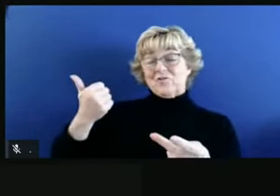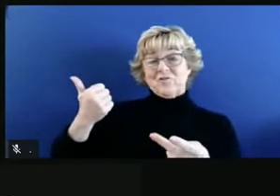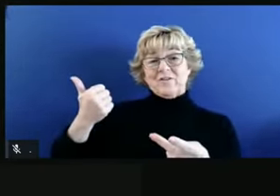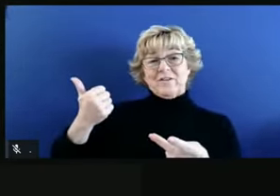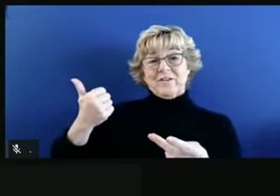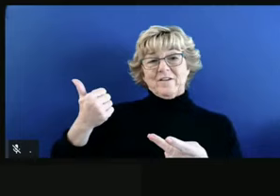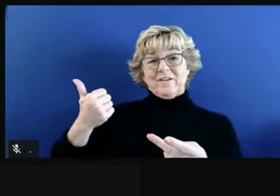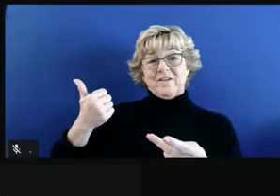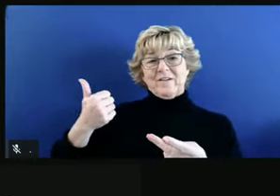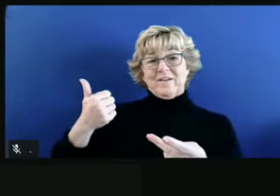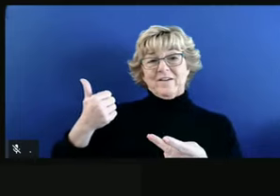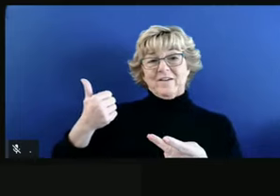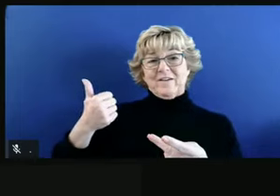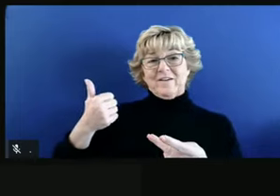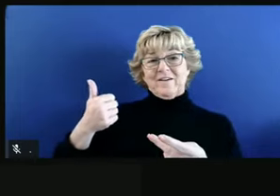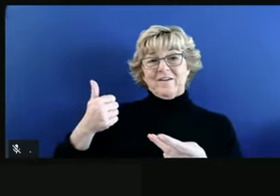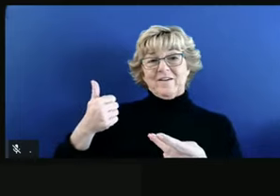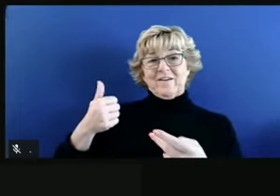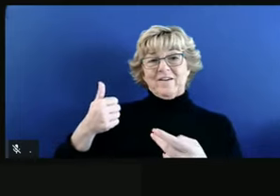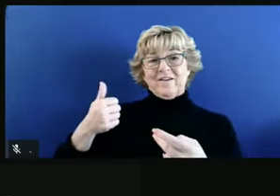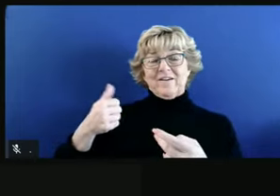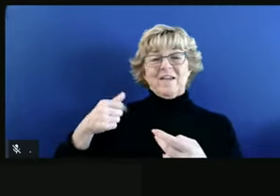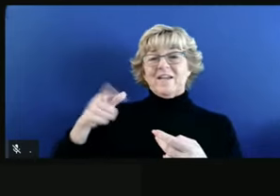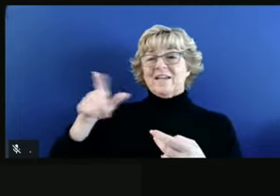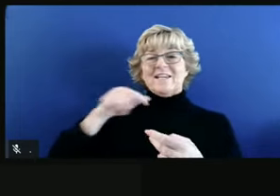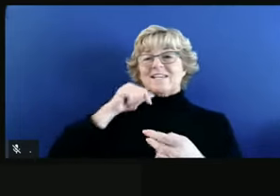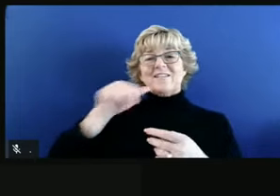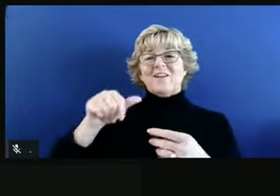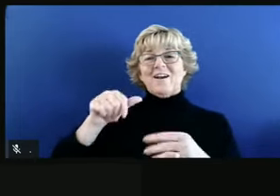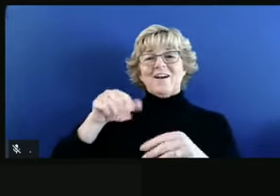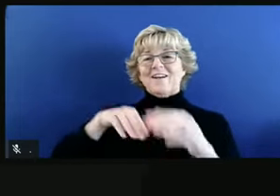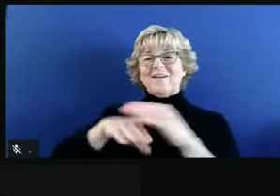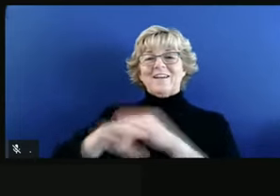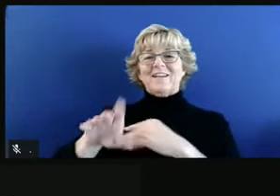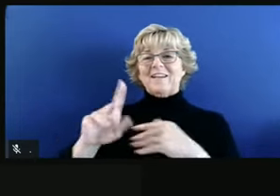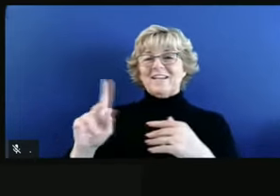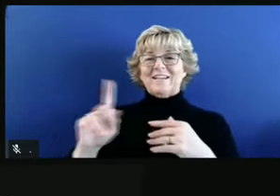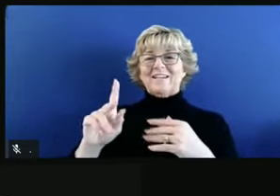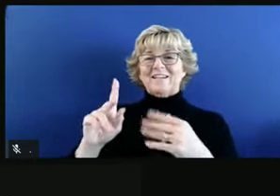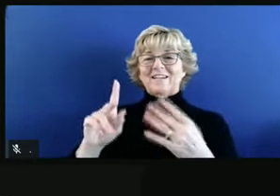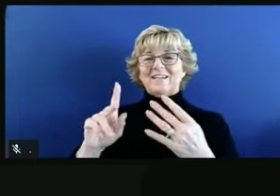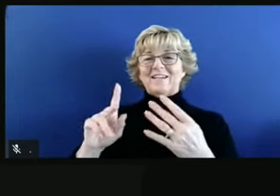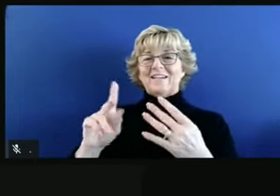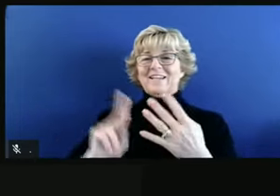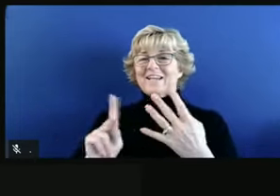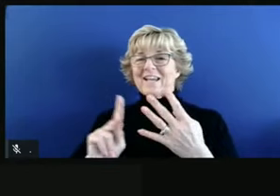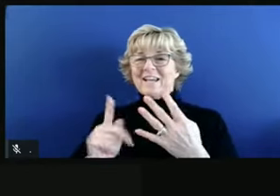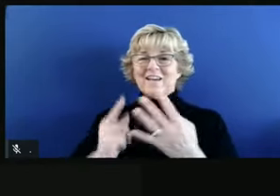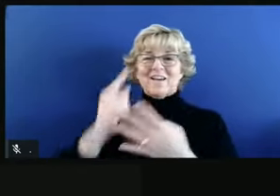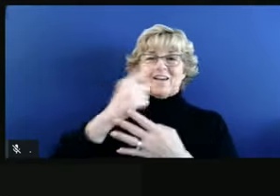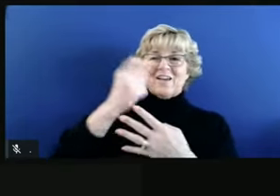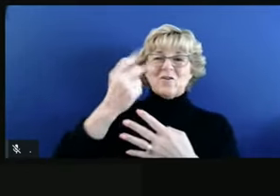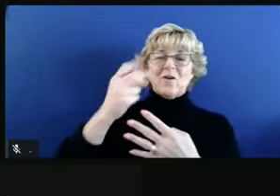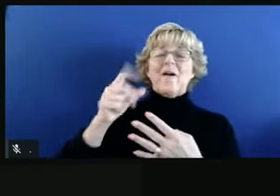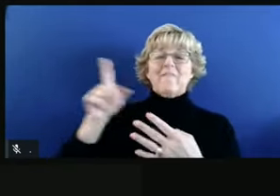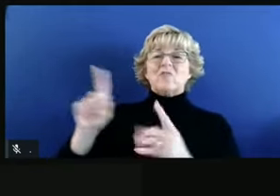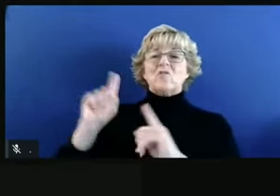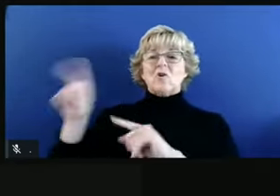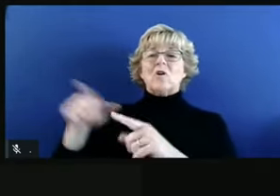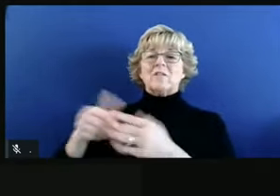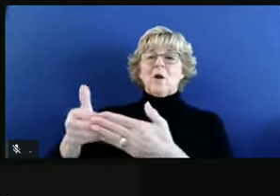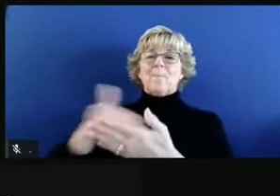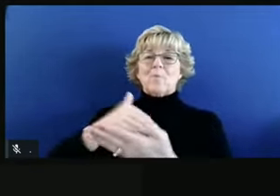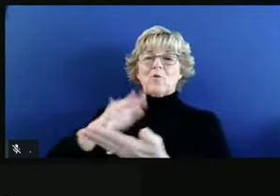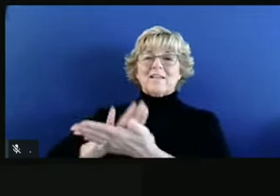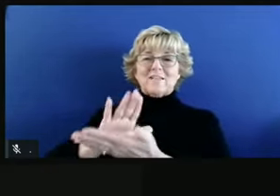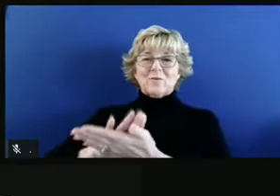K through 12 aged yet, she does attend a child care center down the block from my house. I have good